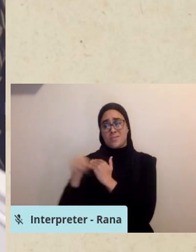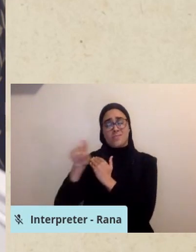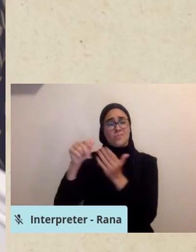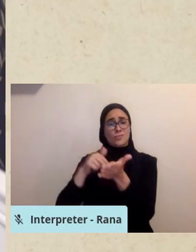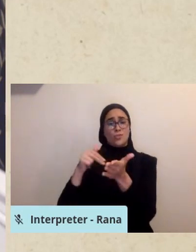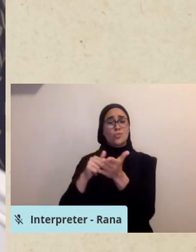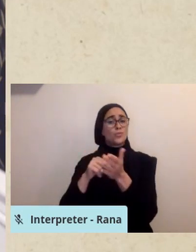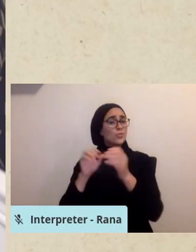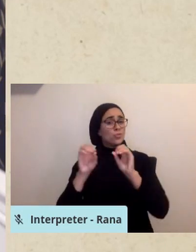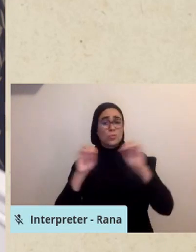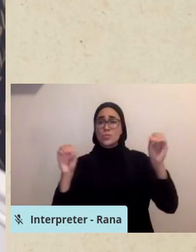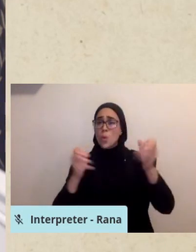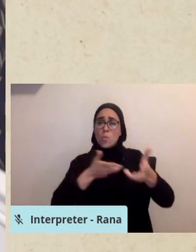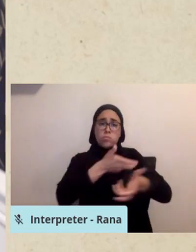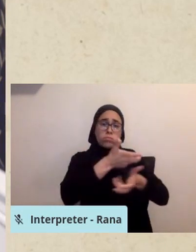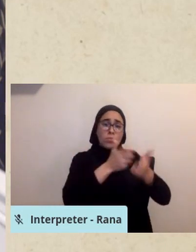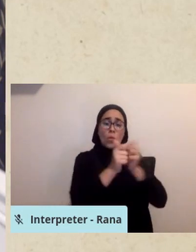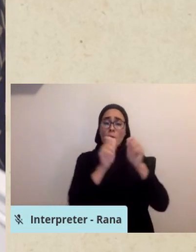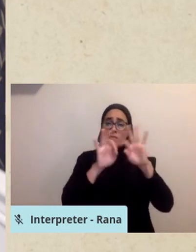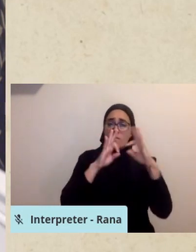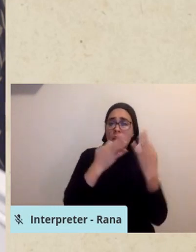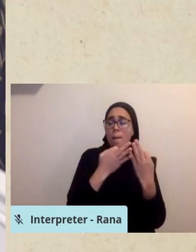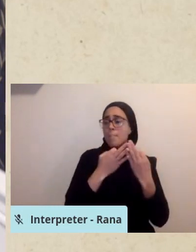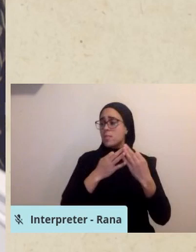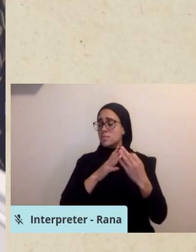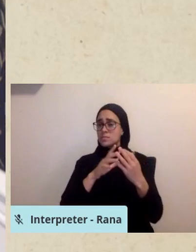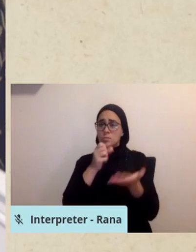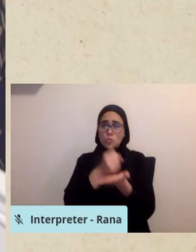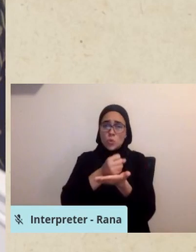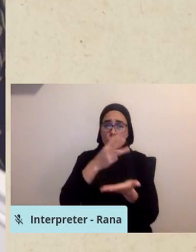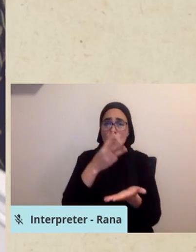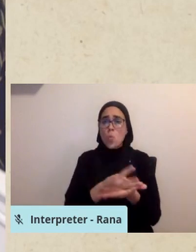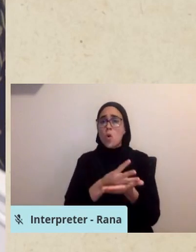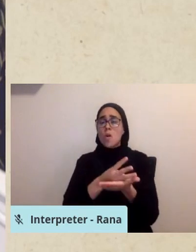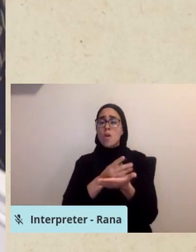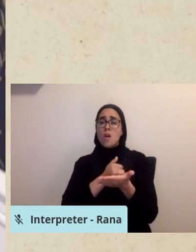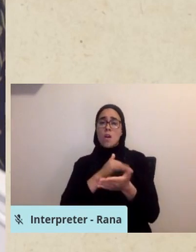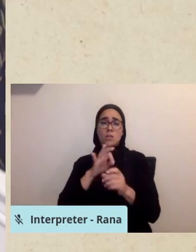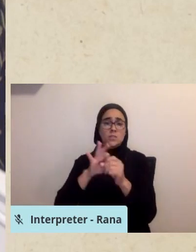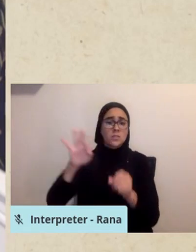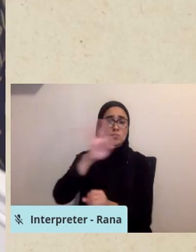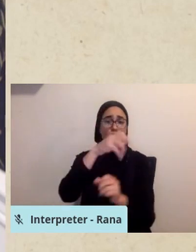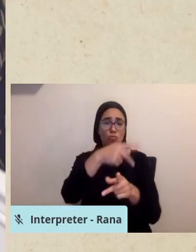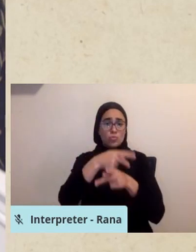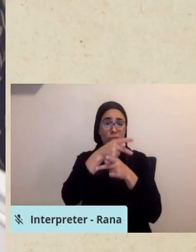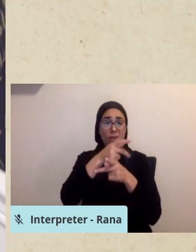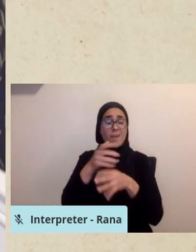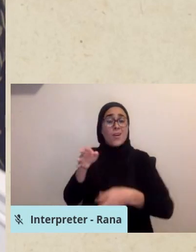social work, and spiritual care. And nursing asked spiritual care for help.